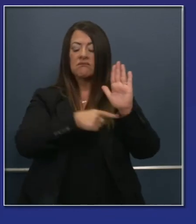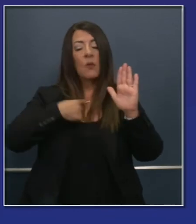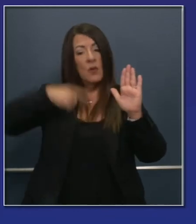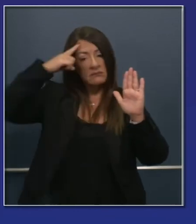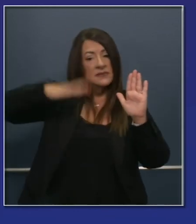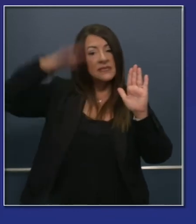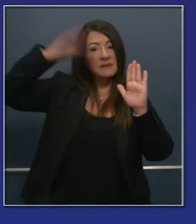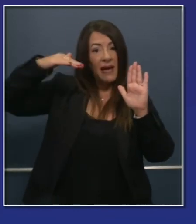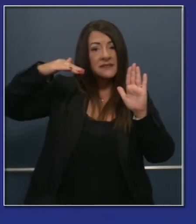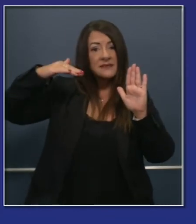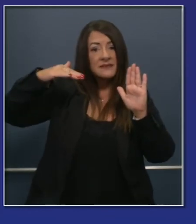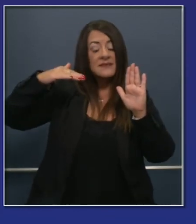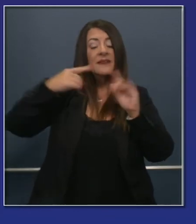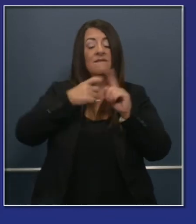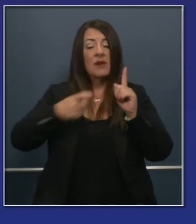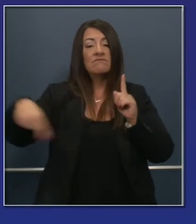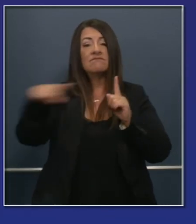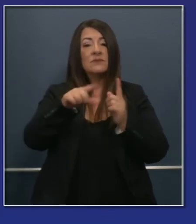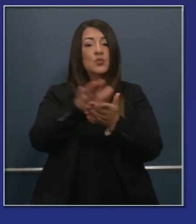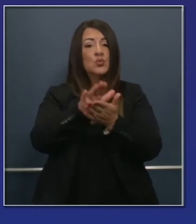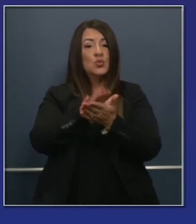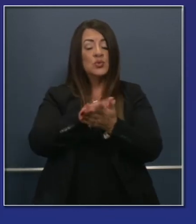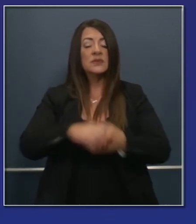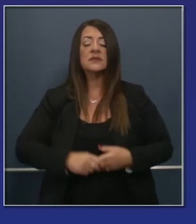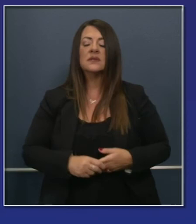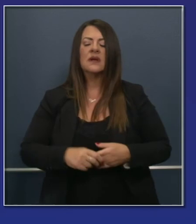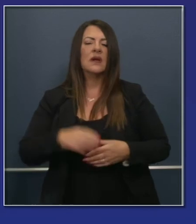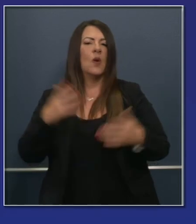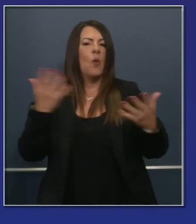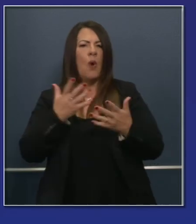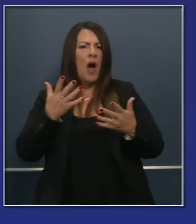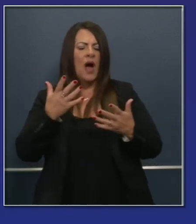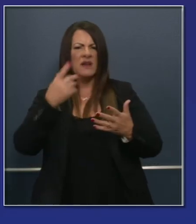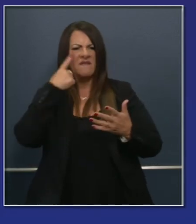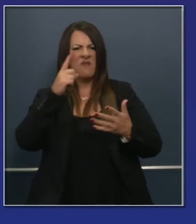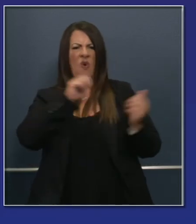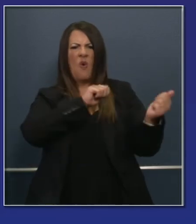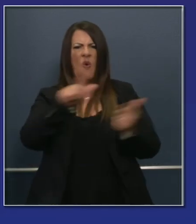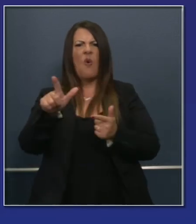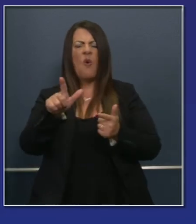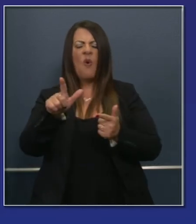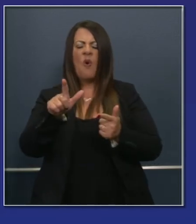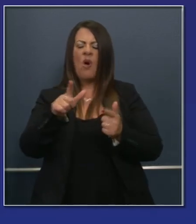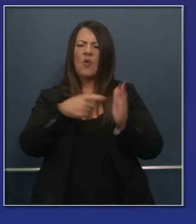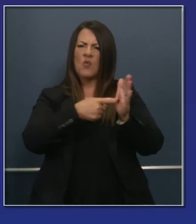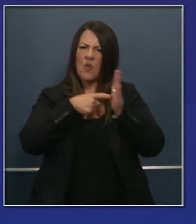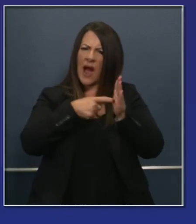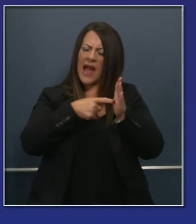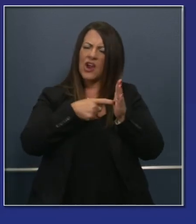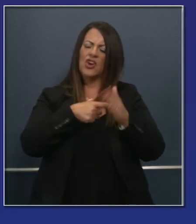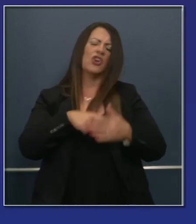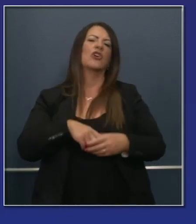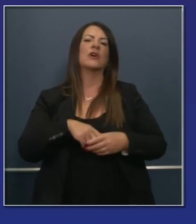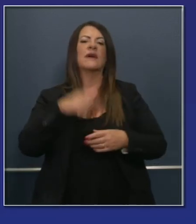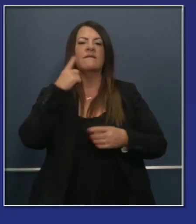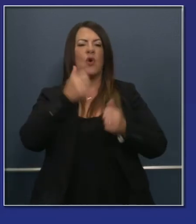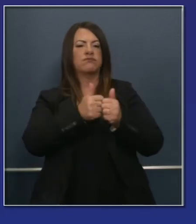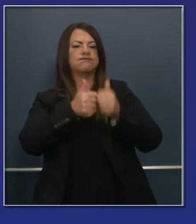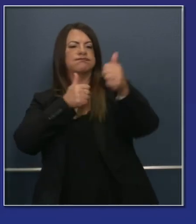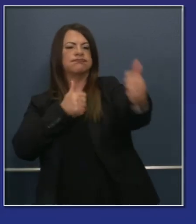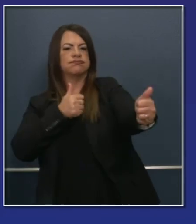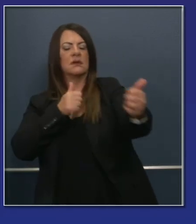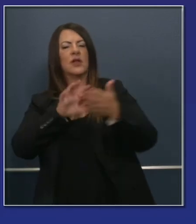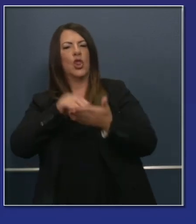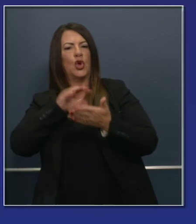real money and I'll get to the money in a moment with our expectations for our statewide requirements as it relates to what distance learning would look like.